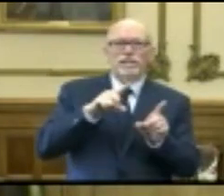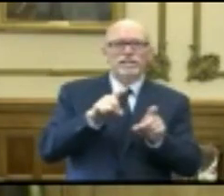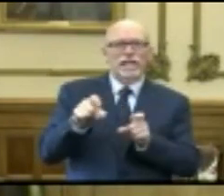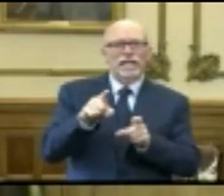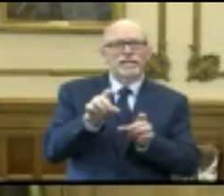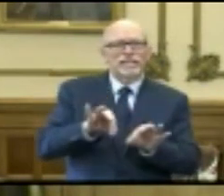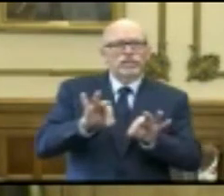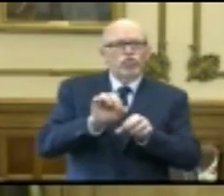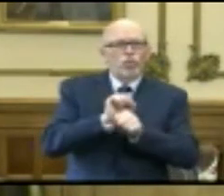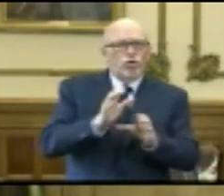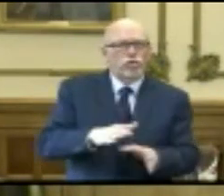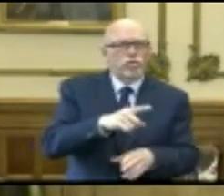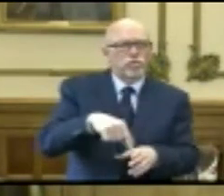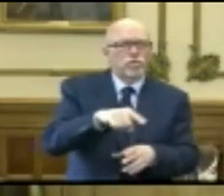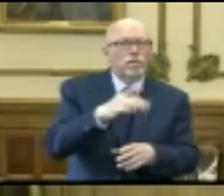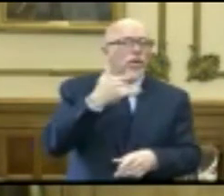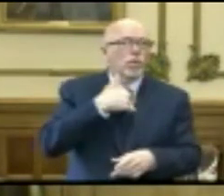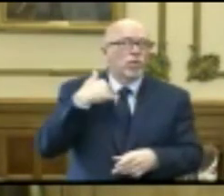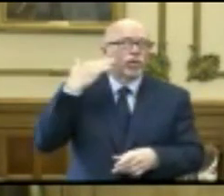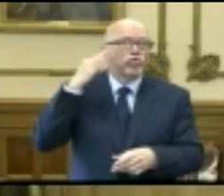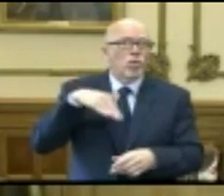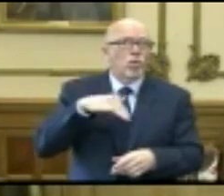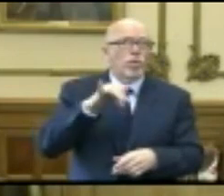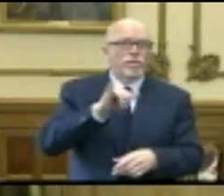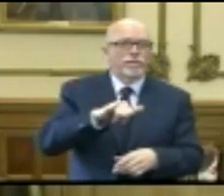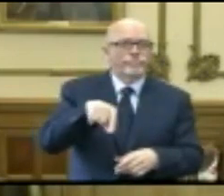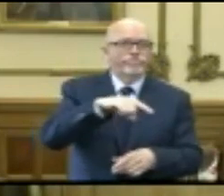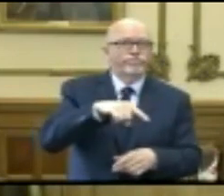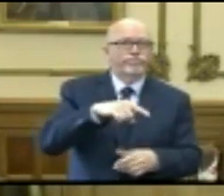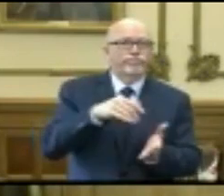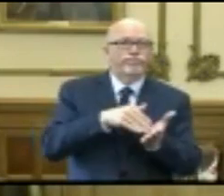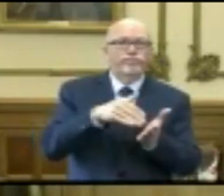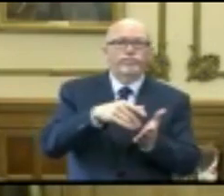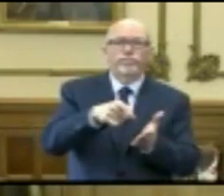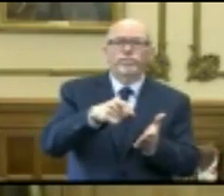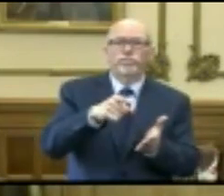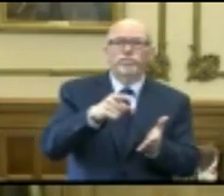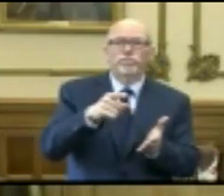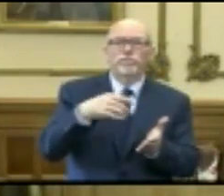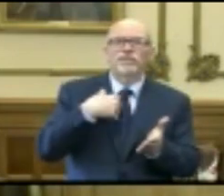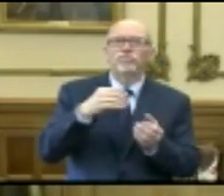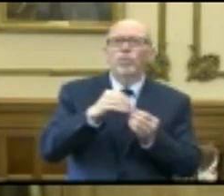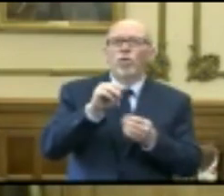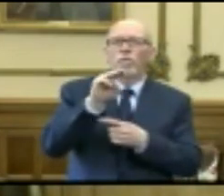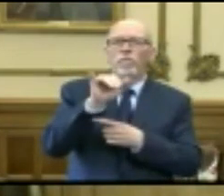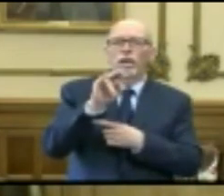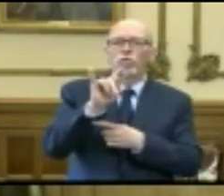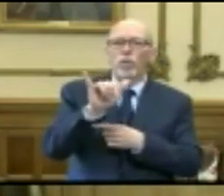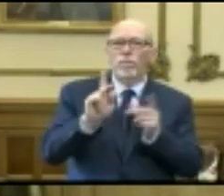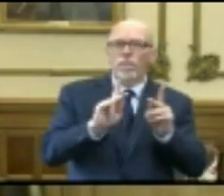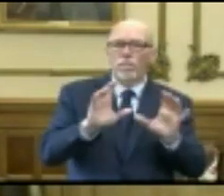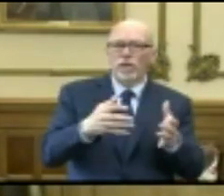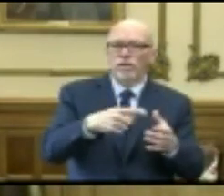essential workers because we know that that frequently would get at some more of our minority populations.